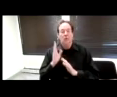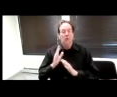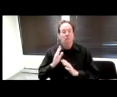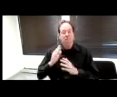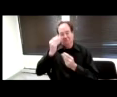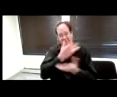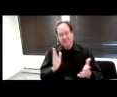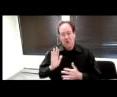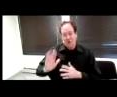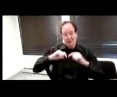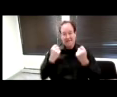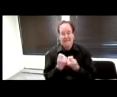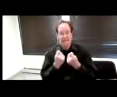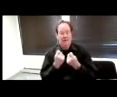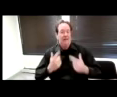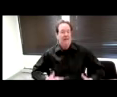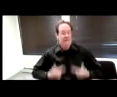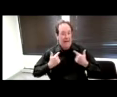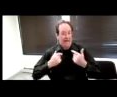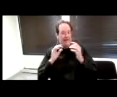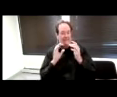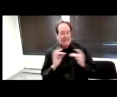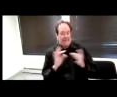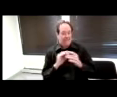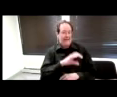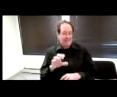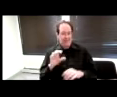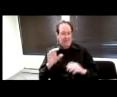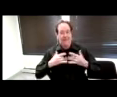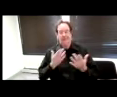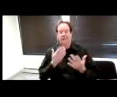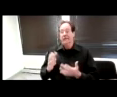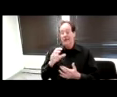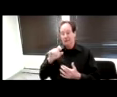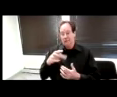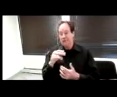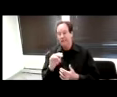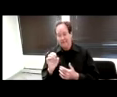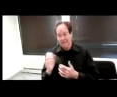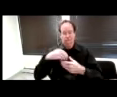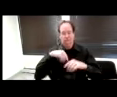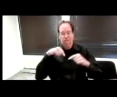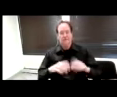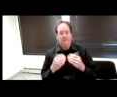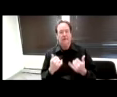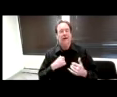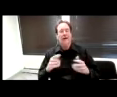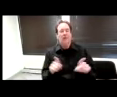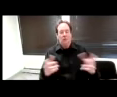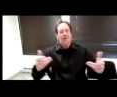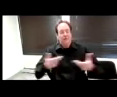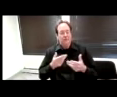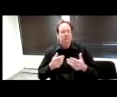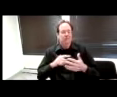with live captioning events. Thank you to Stephanie for joining us today. I also wanted to introduce the rest of our